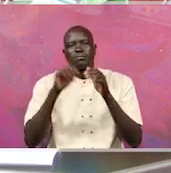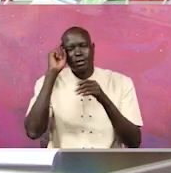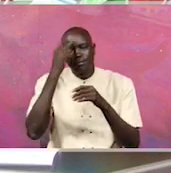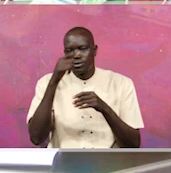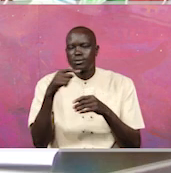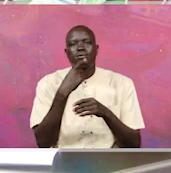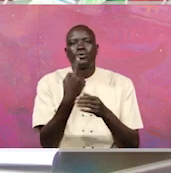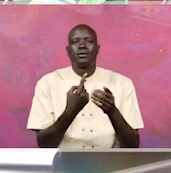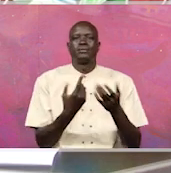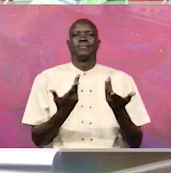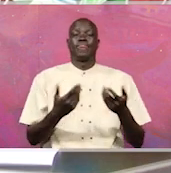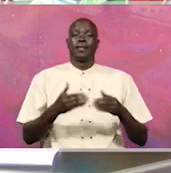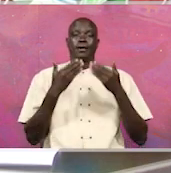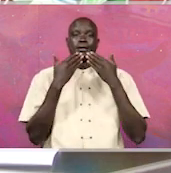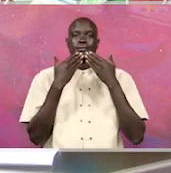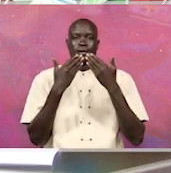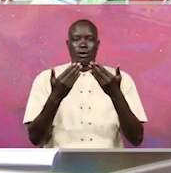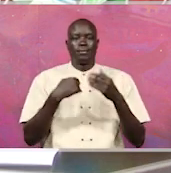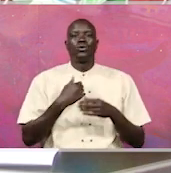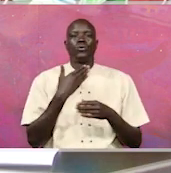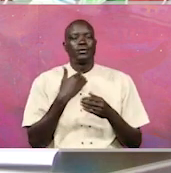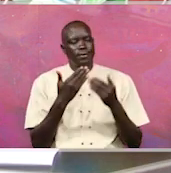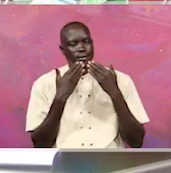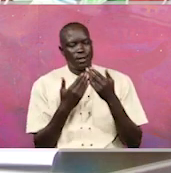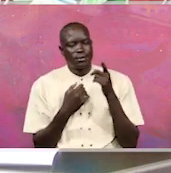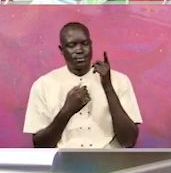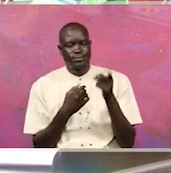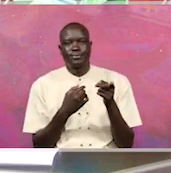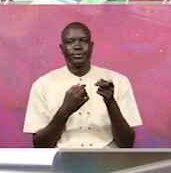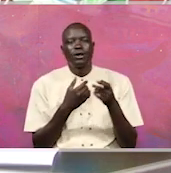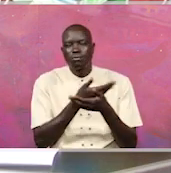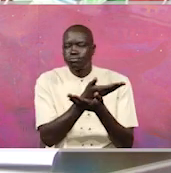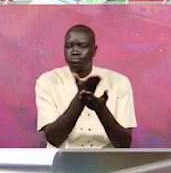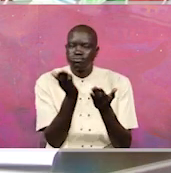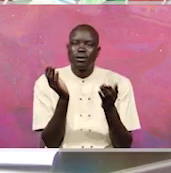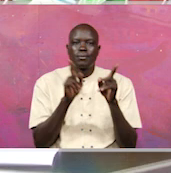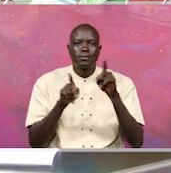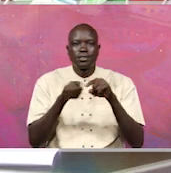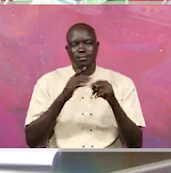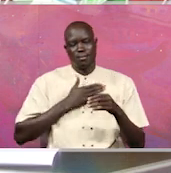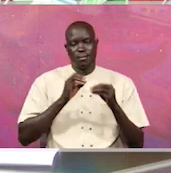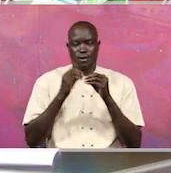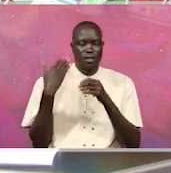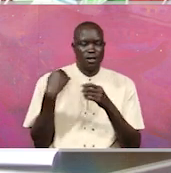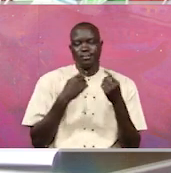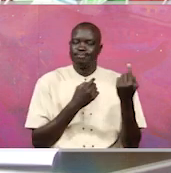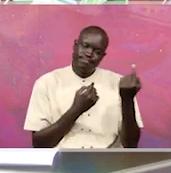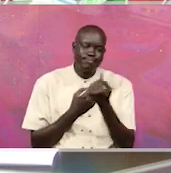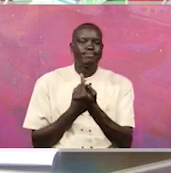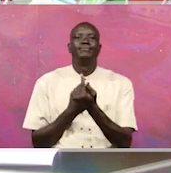Thank you very much. And I want to thank the audience and particularly my brother for bringing that